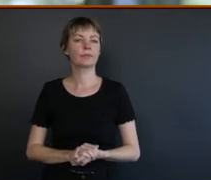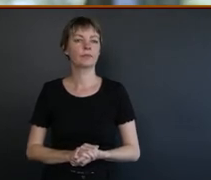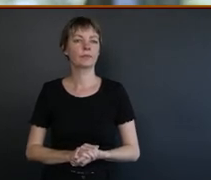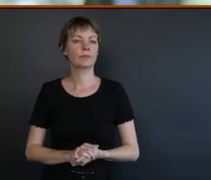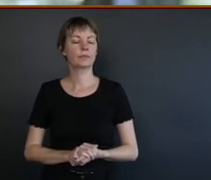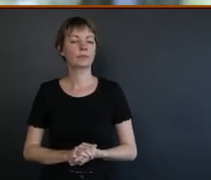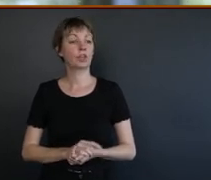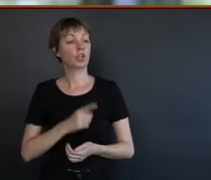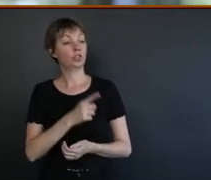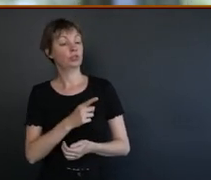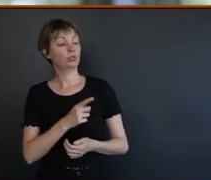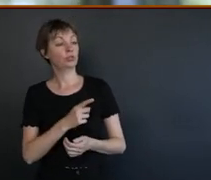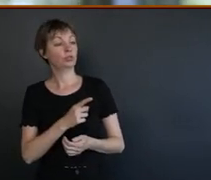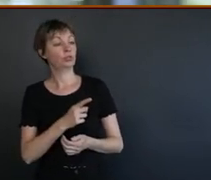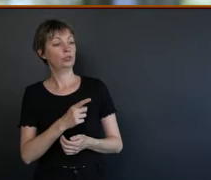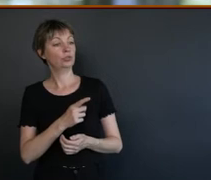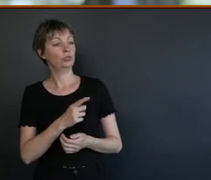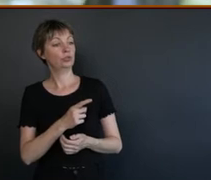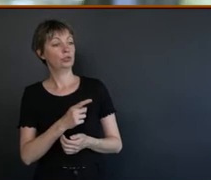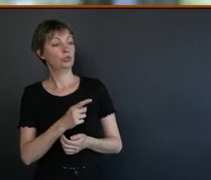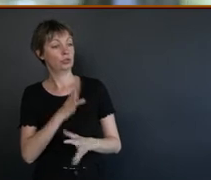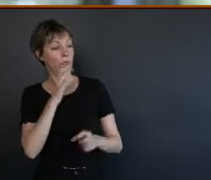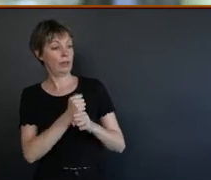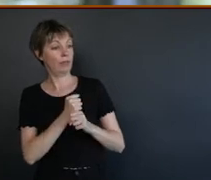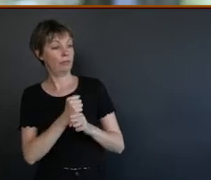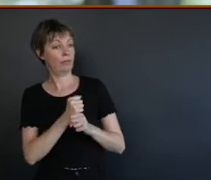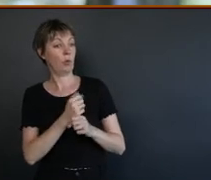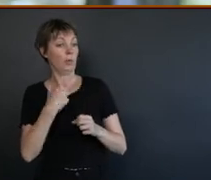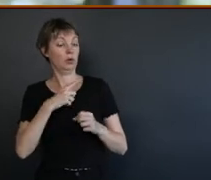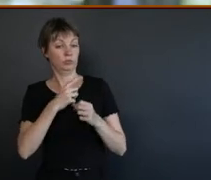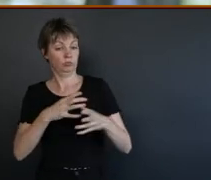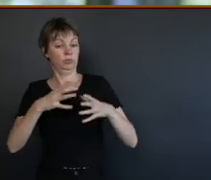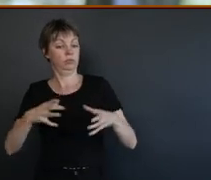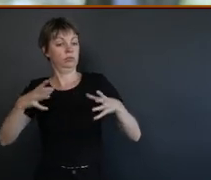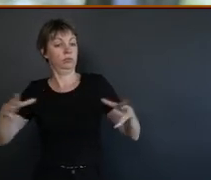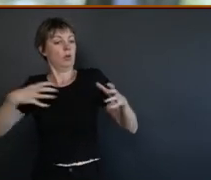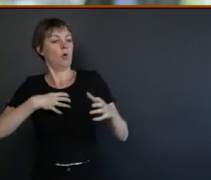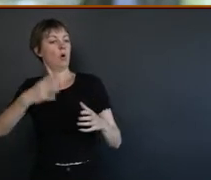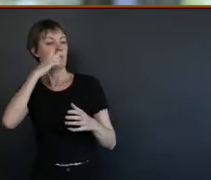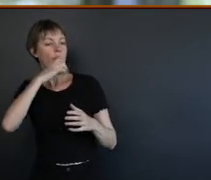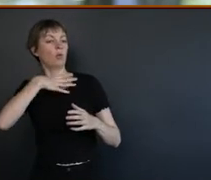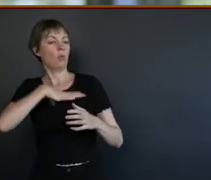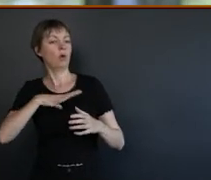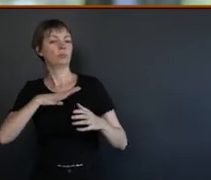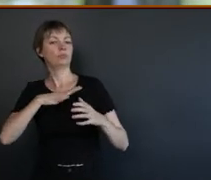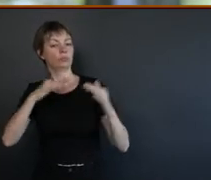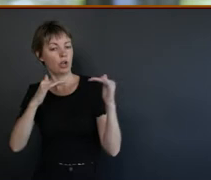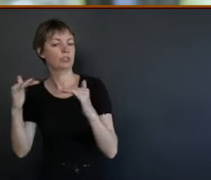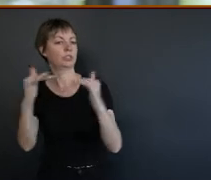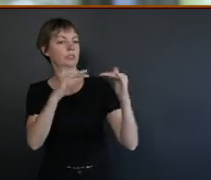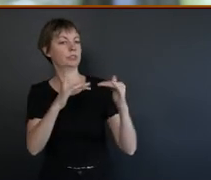there's a growing number of voices calling for justice on all fronts that are actually